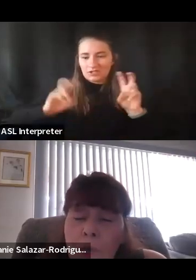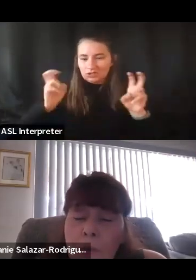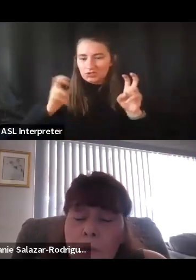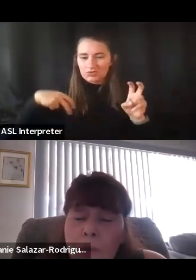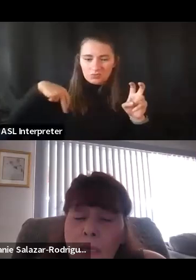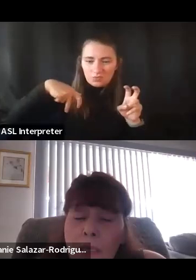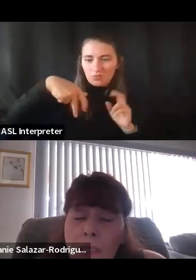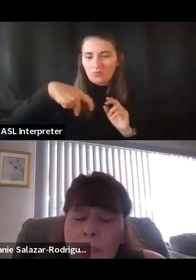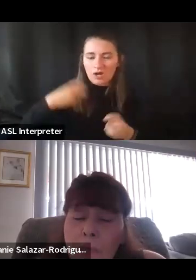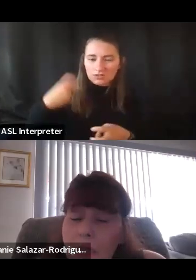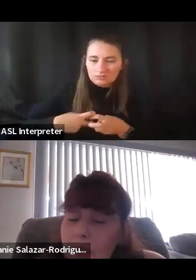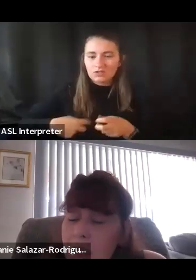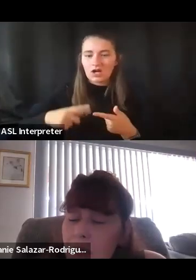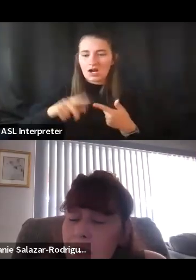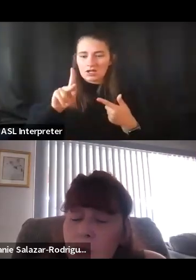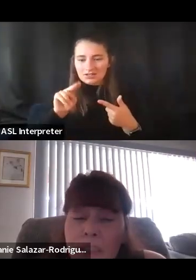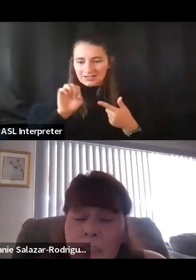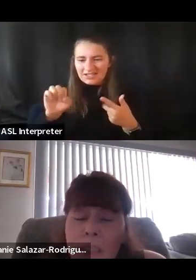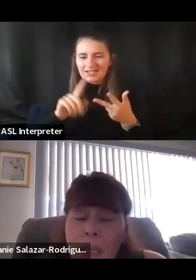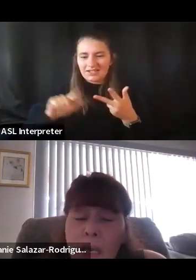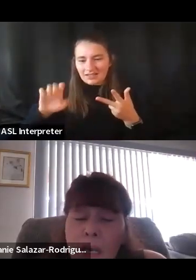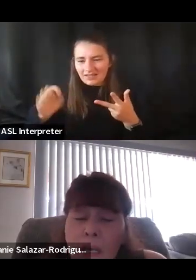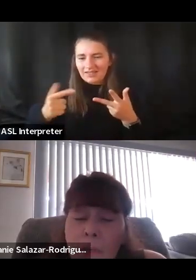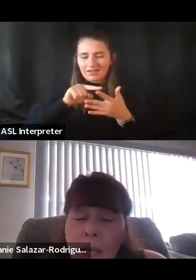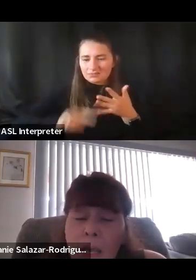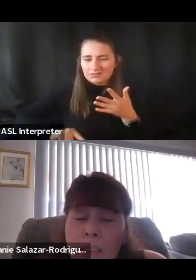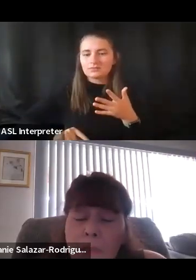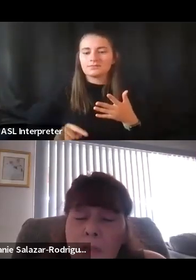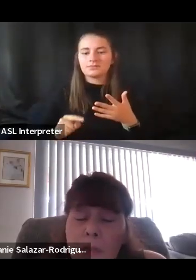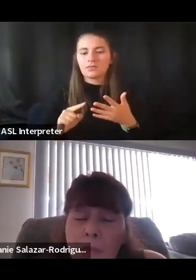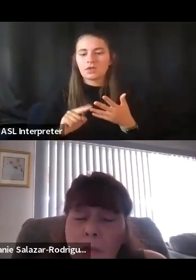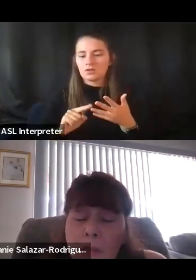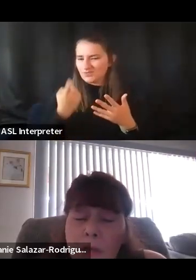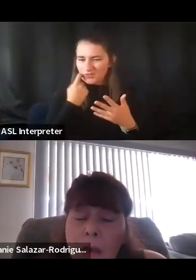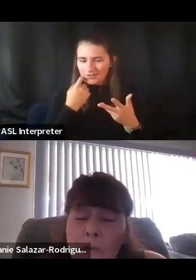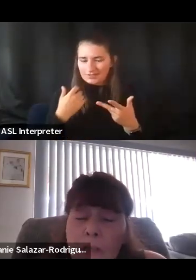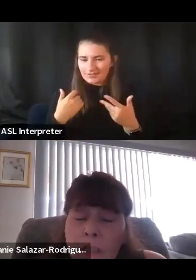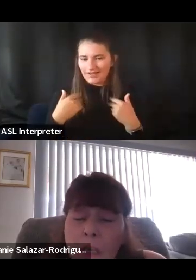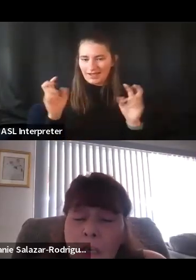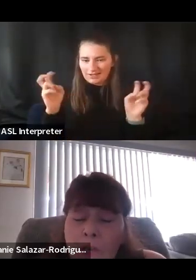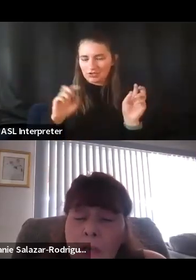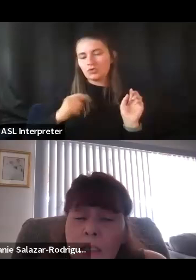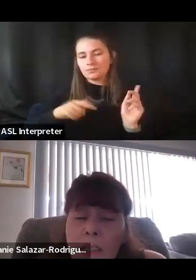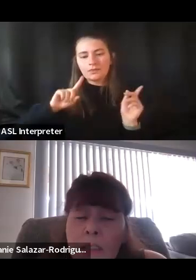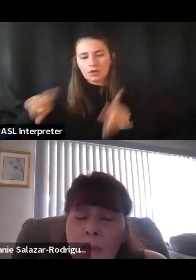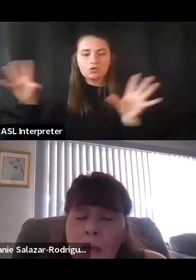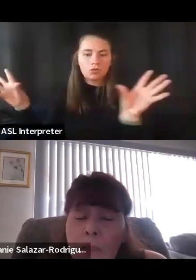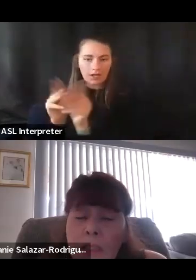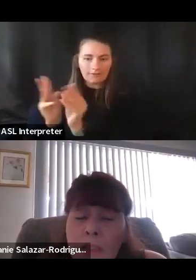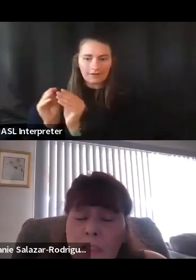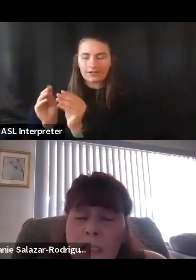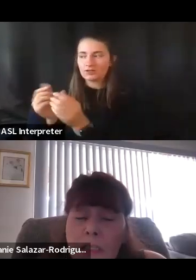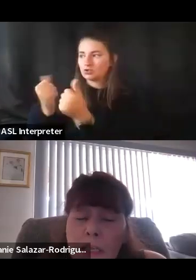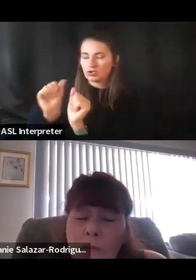and problems with my knees and my legs. And just recently, um, I had some issues when I went to a conference of trying to get some